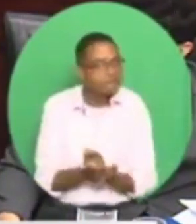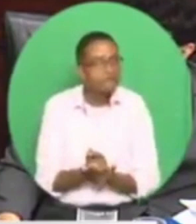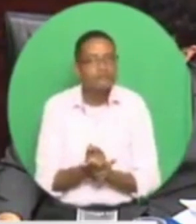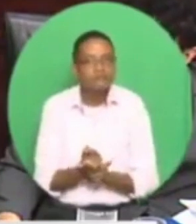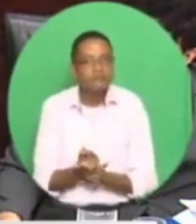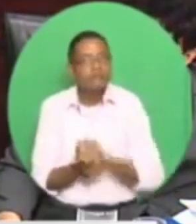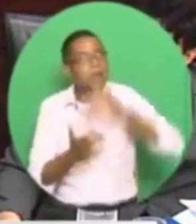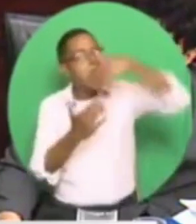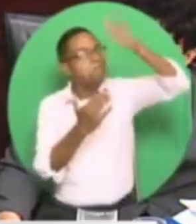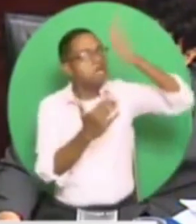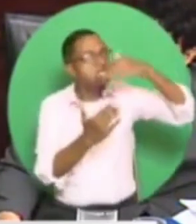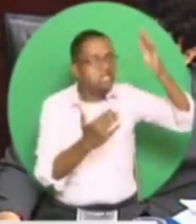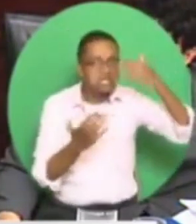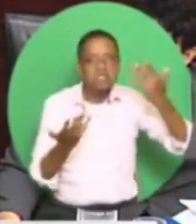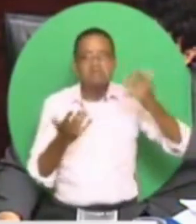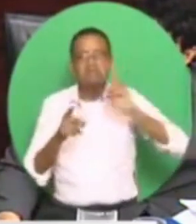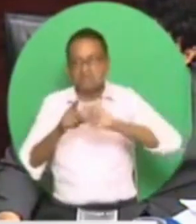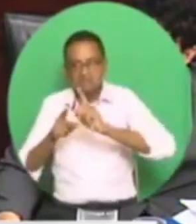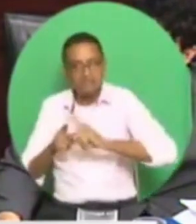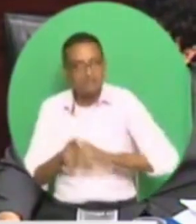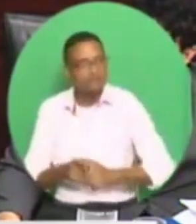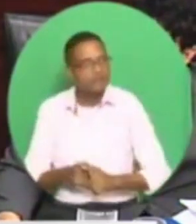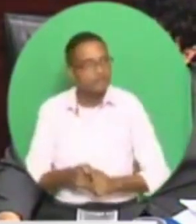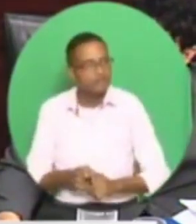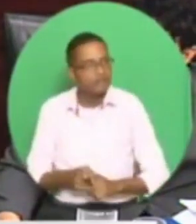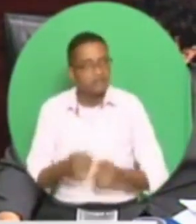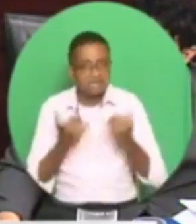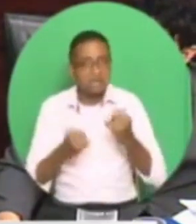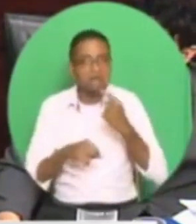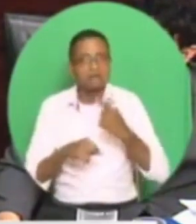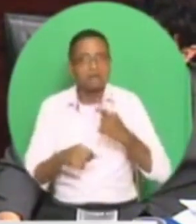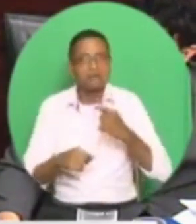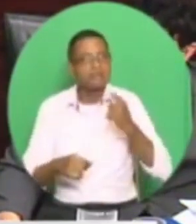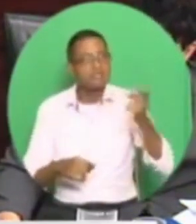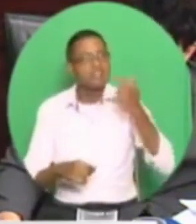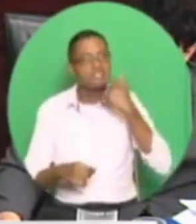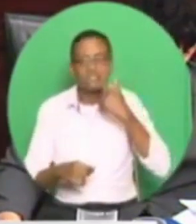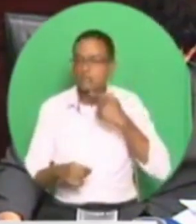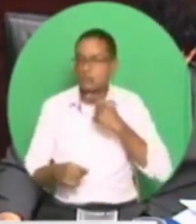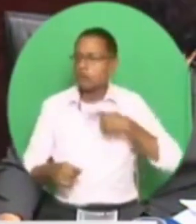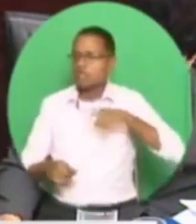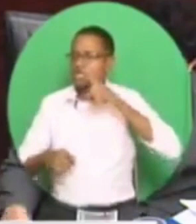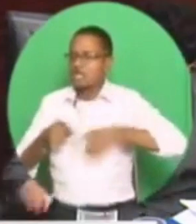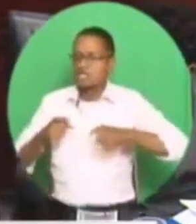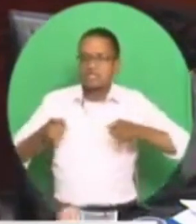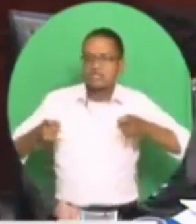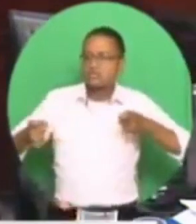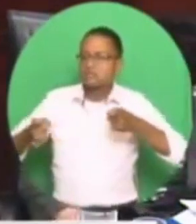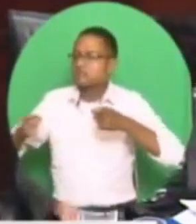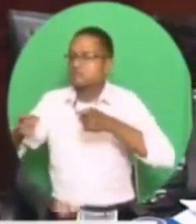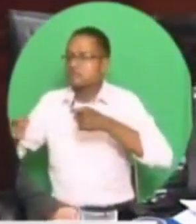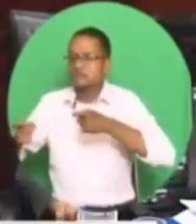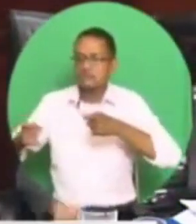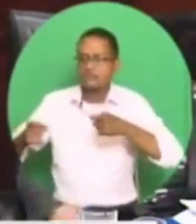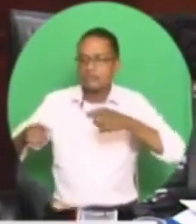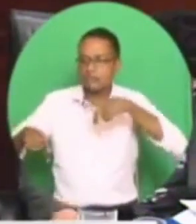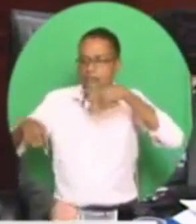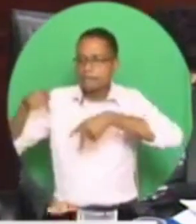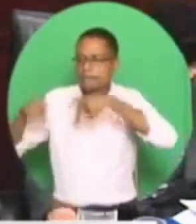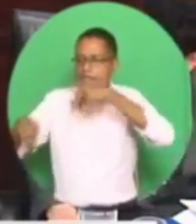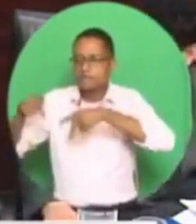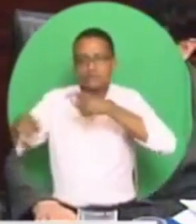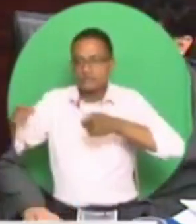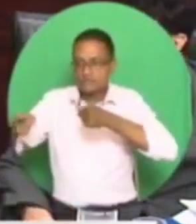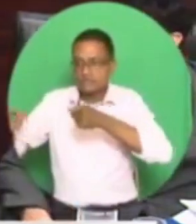they have said that the government cannot run a refinery. But they want to open daycare centers. You can't run the refinery.